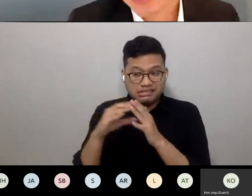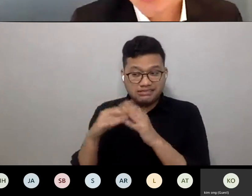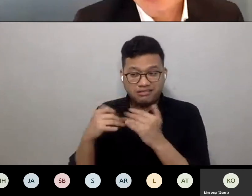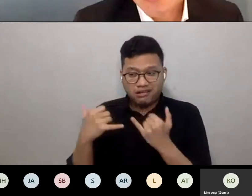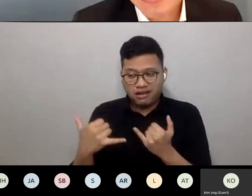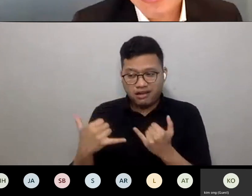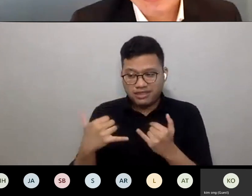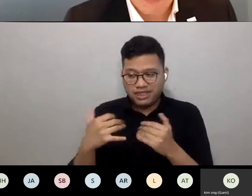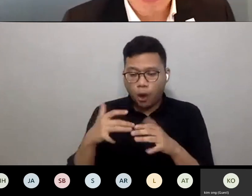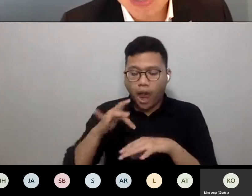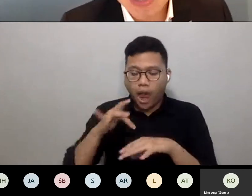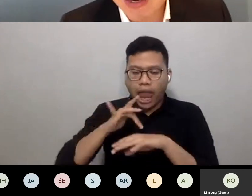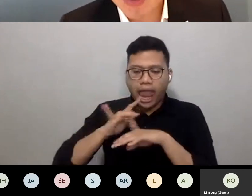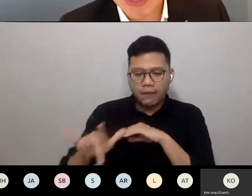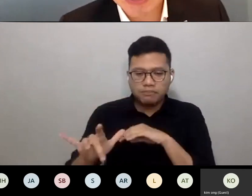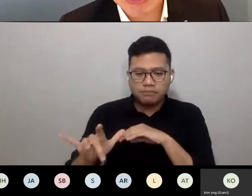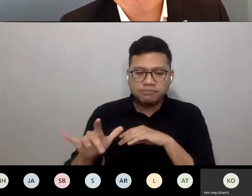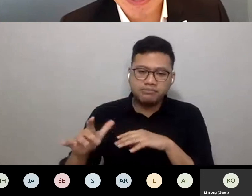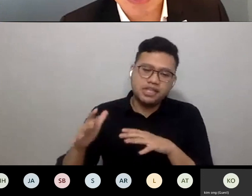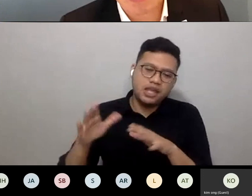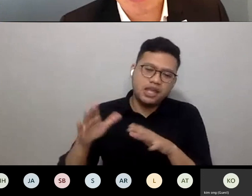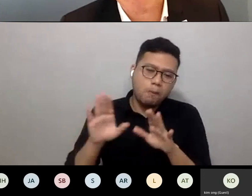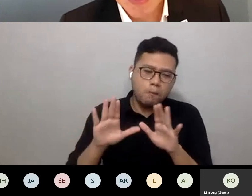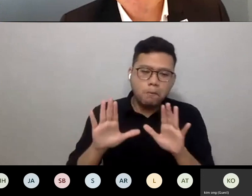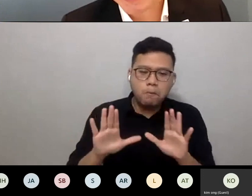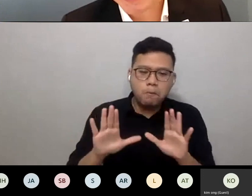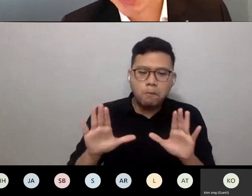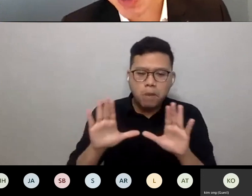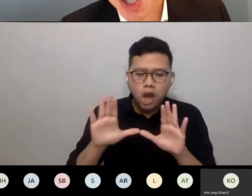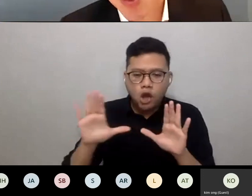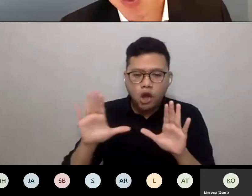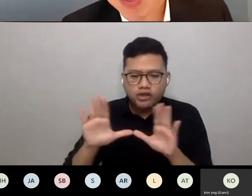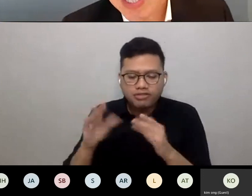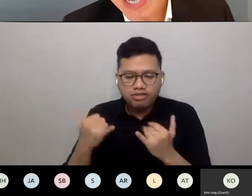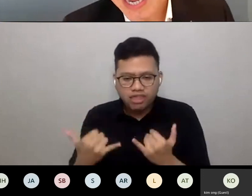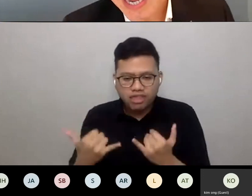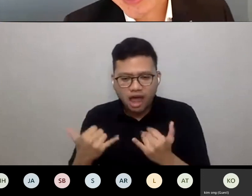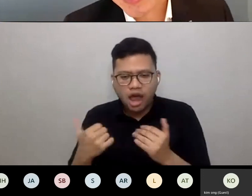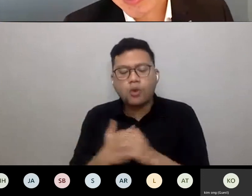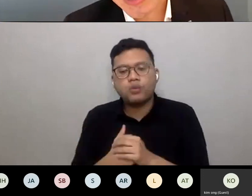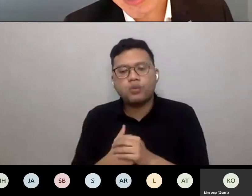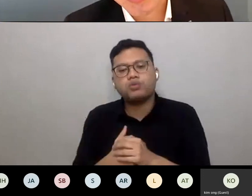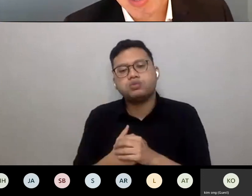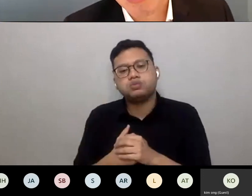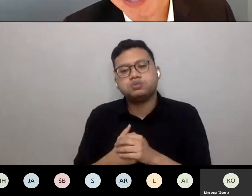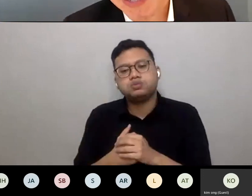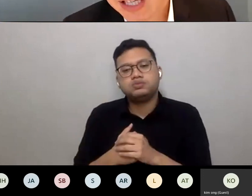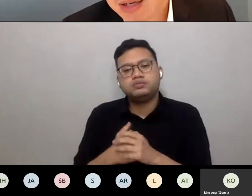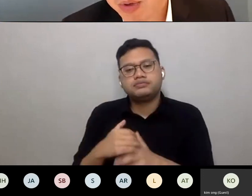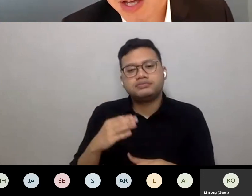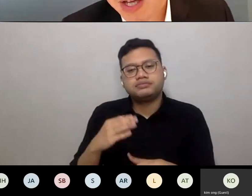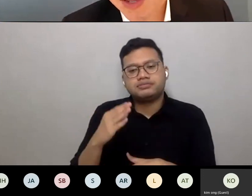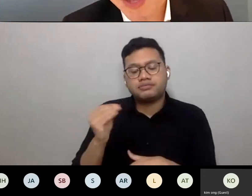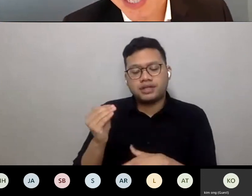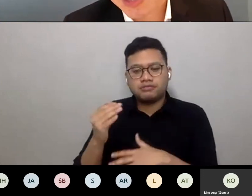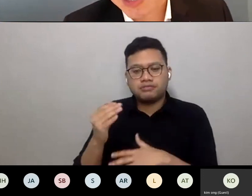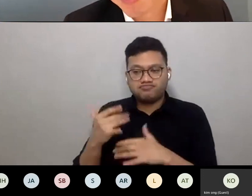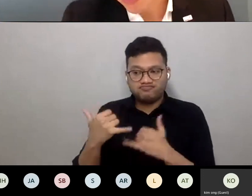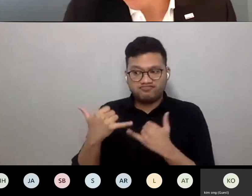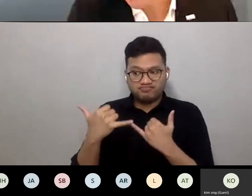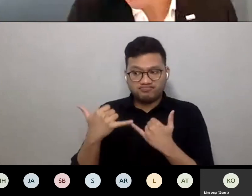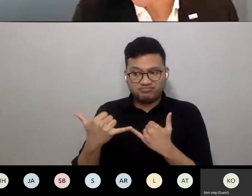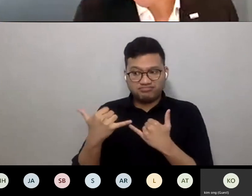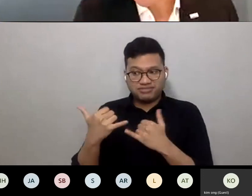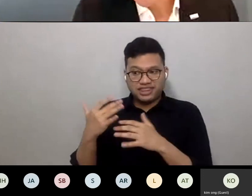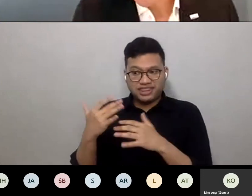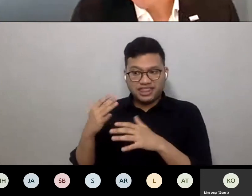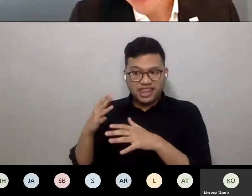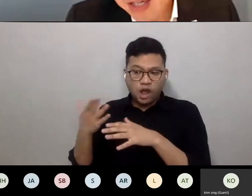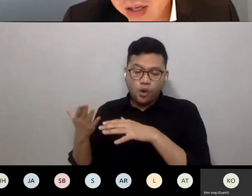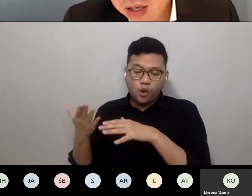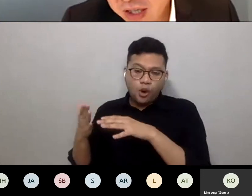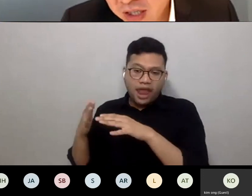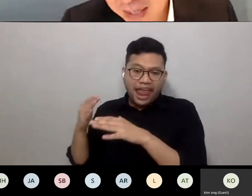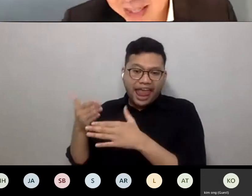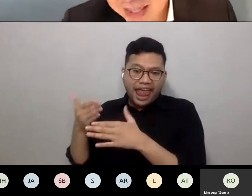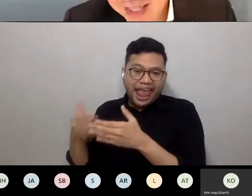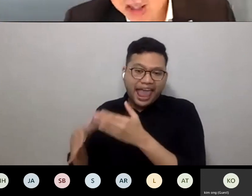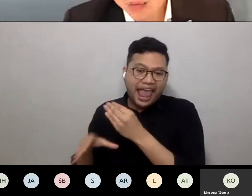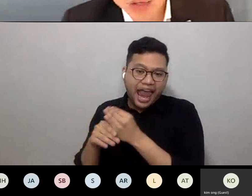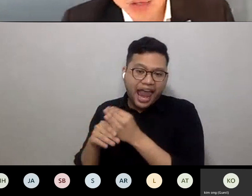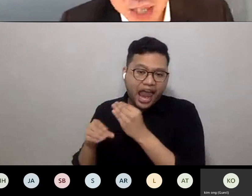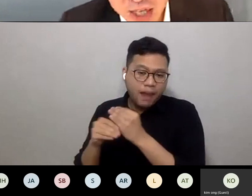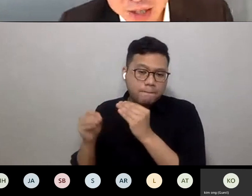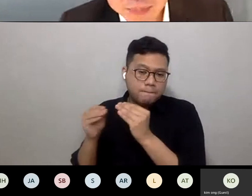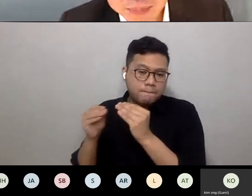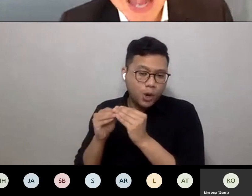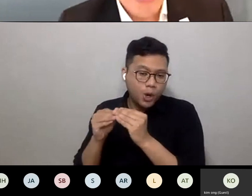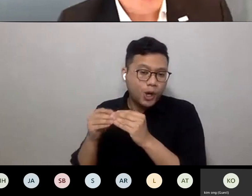buildings and think now it's time to actually make them mixed use and let's start filling them with other things because there is going